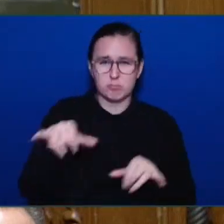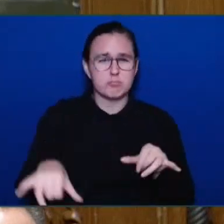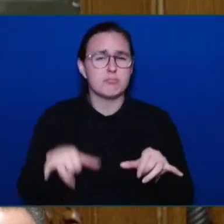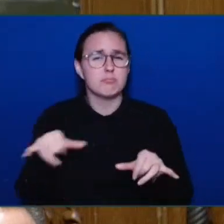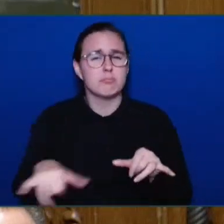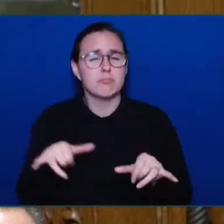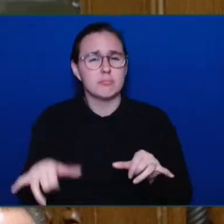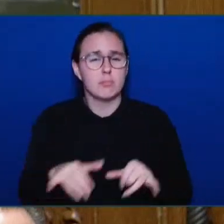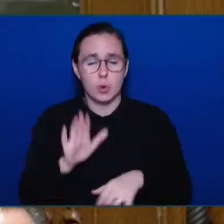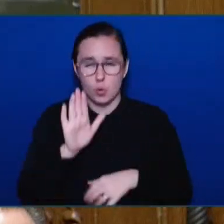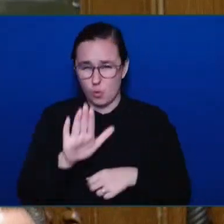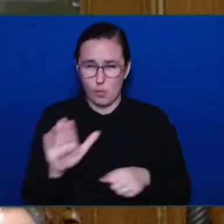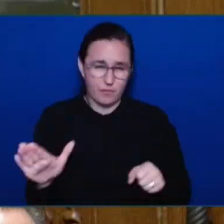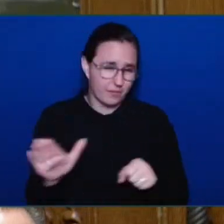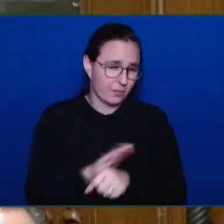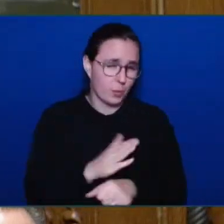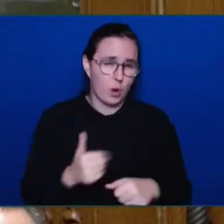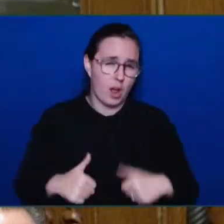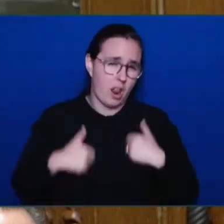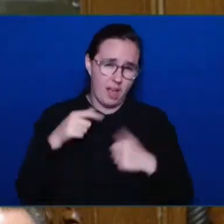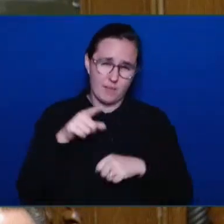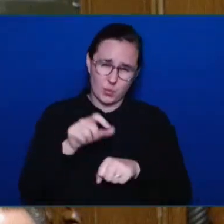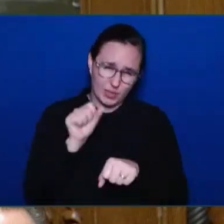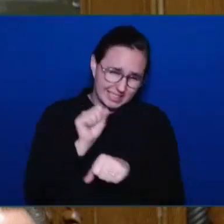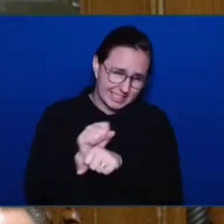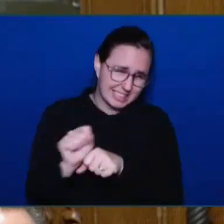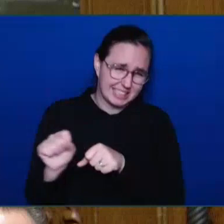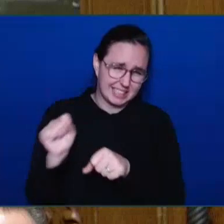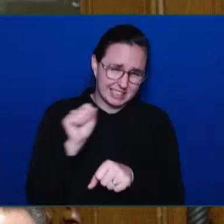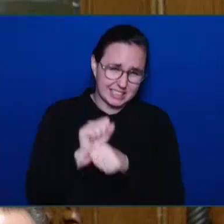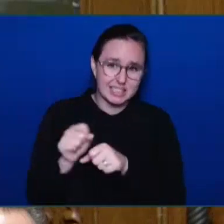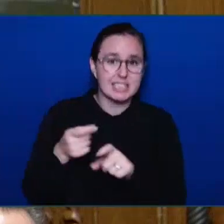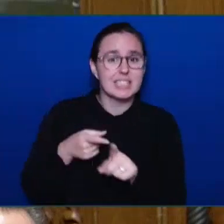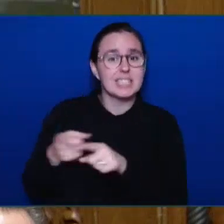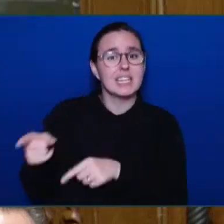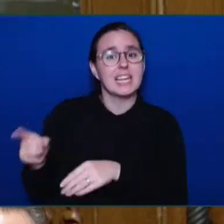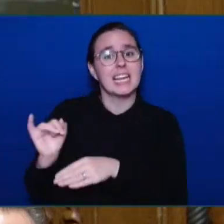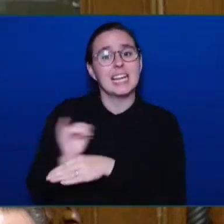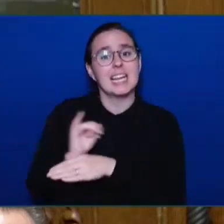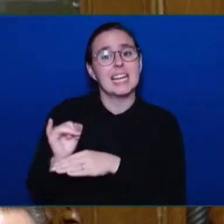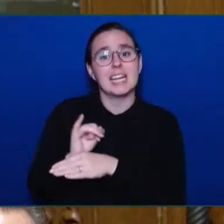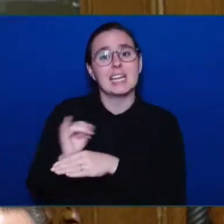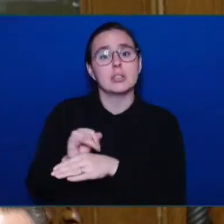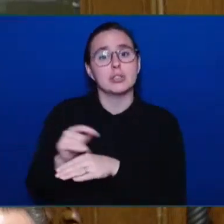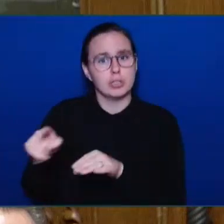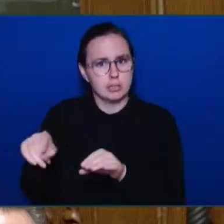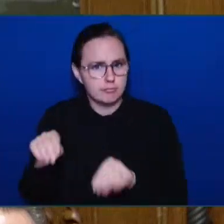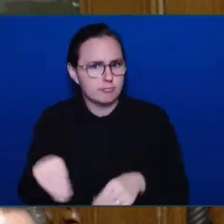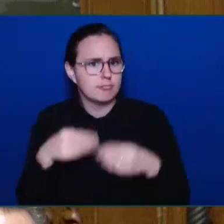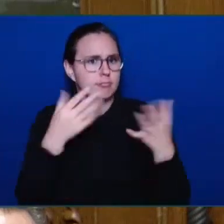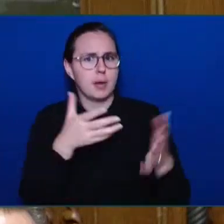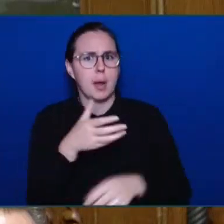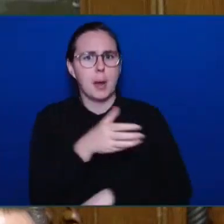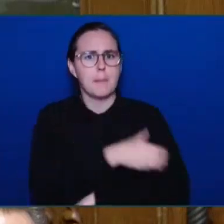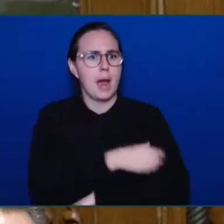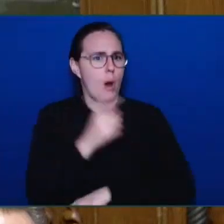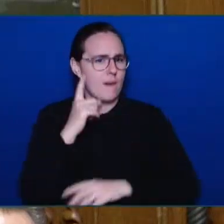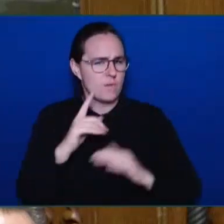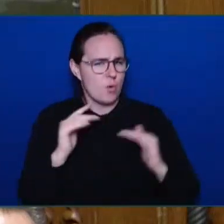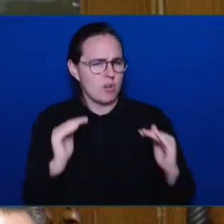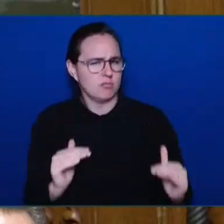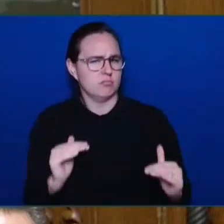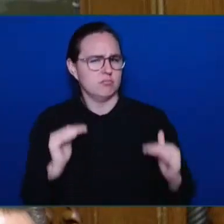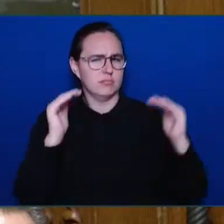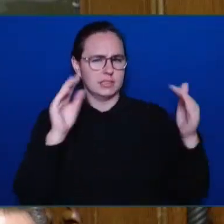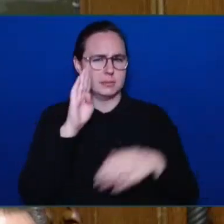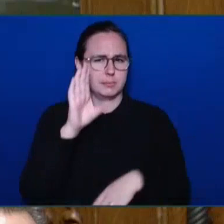British Columbia's prosperity. You raised your family here. But your family is showing signs of exhaustion and